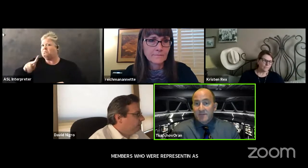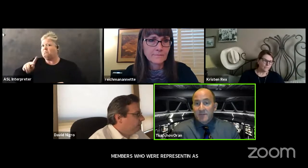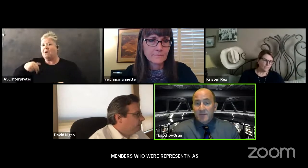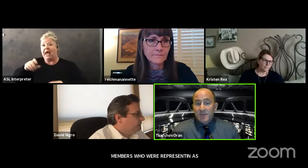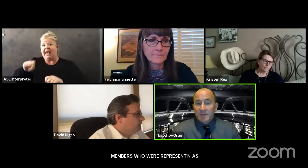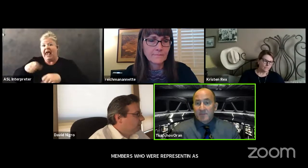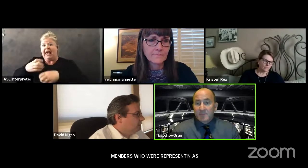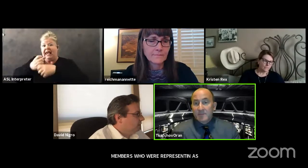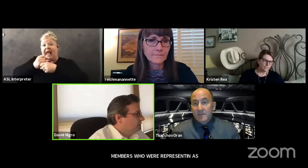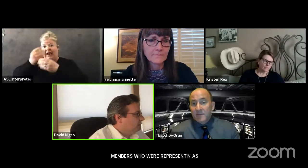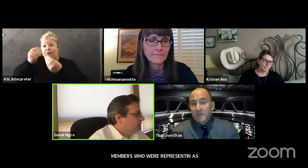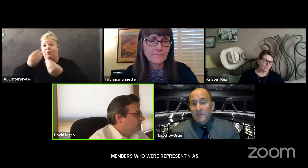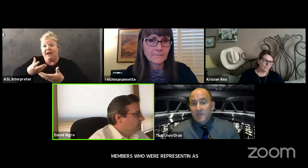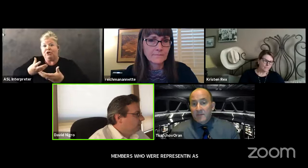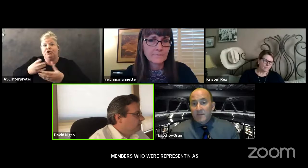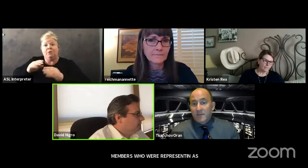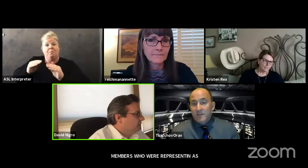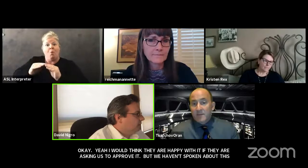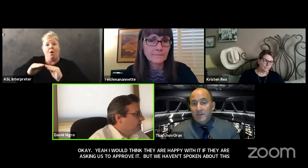okay